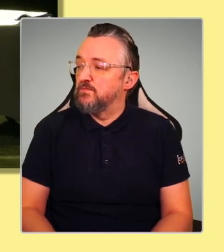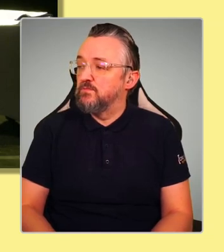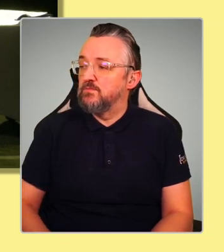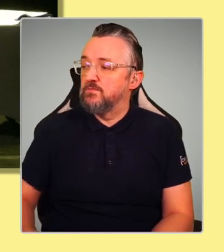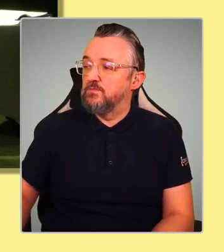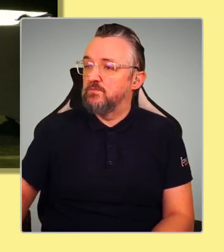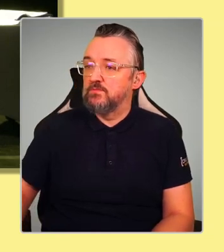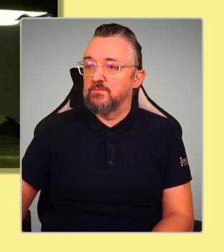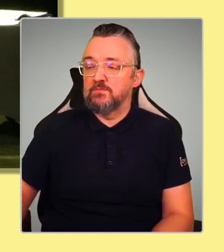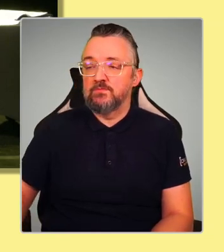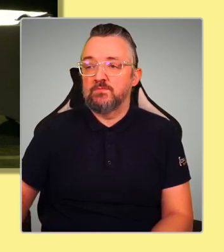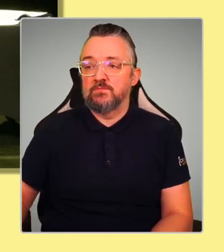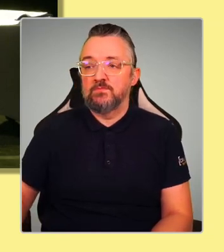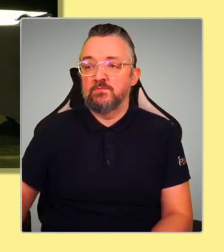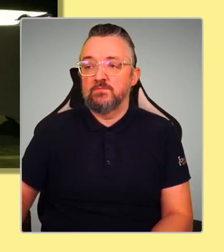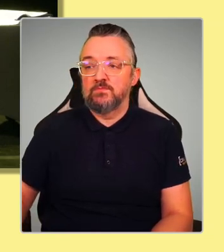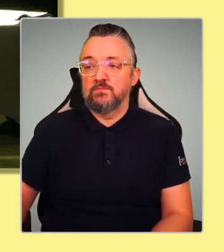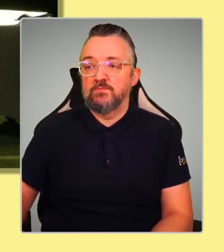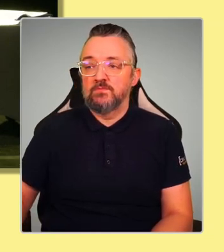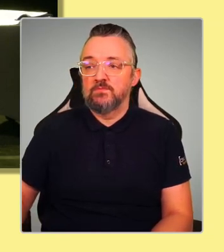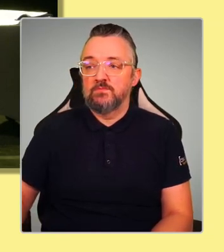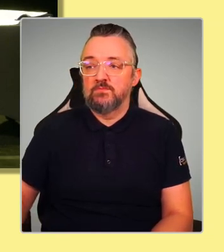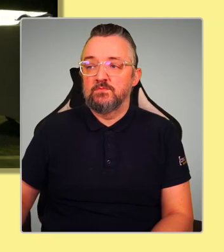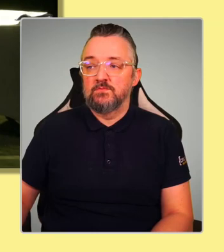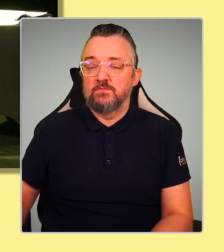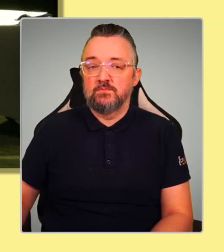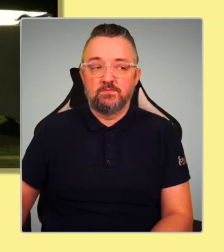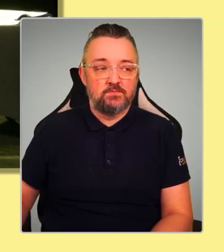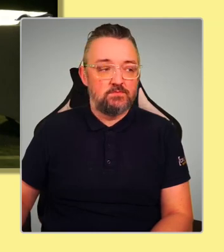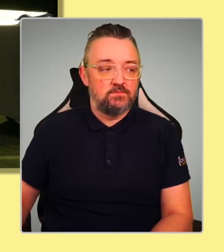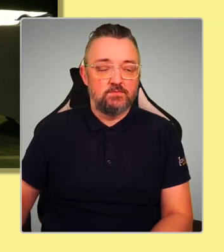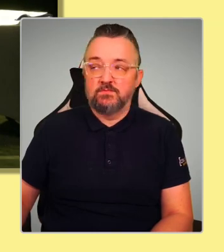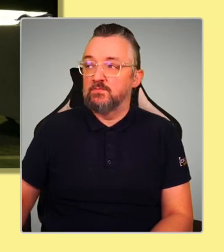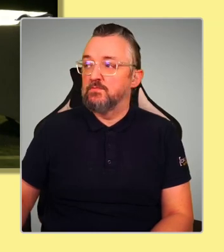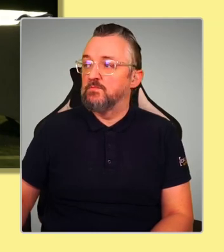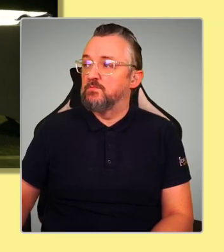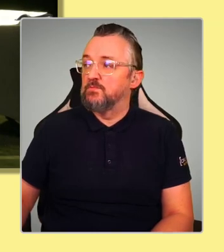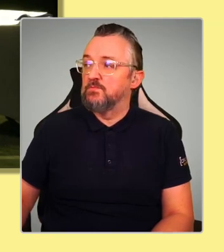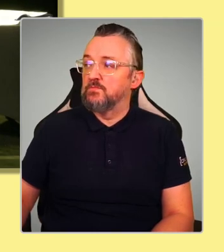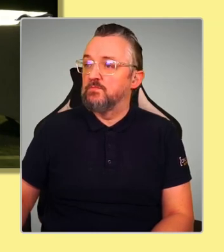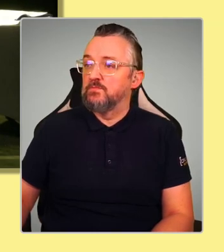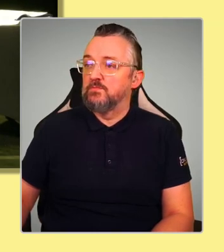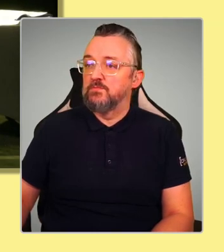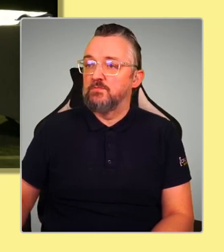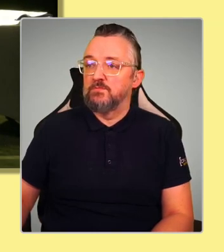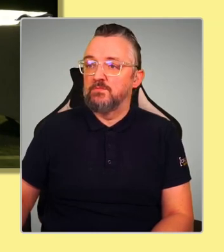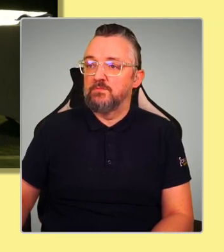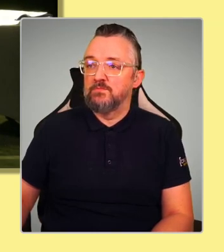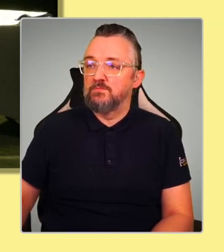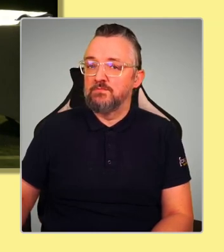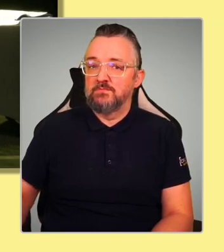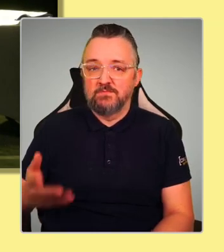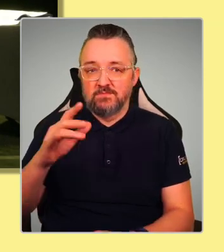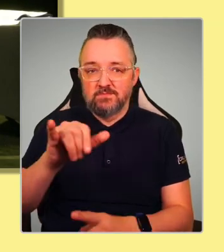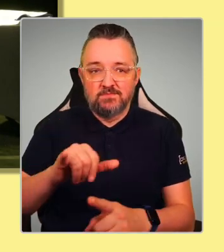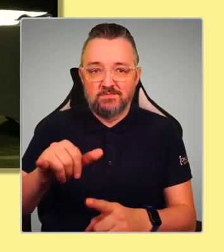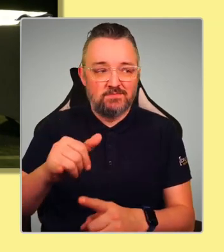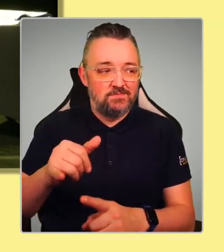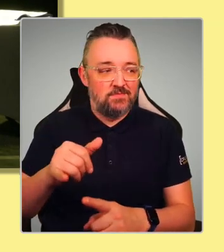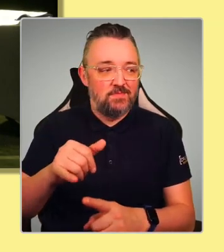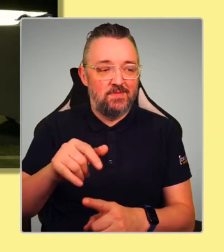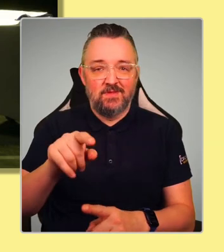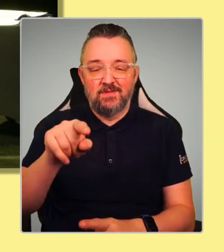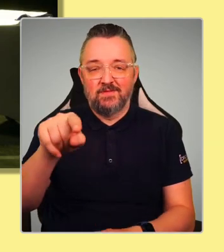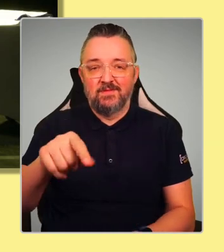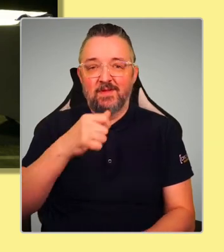No, sorry. Sorry. There. Excuse me. Wait, I don't know where you're going, but it's right down in the second